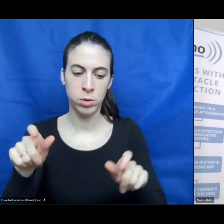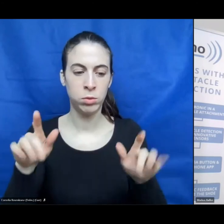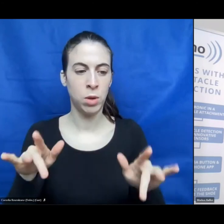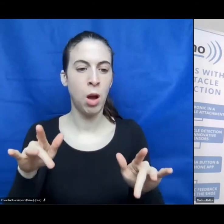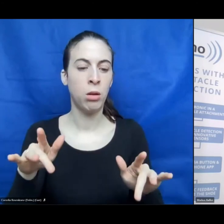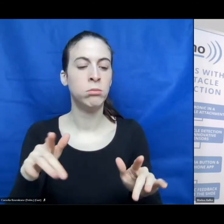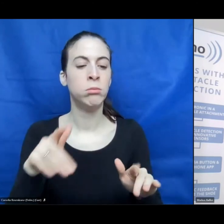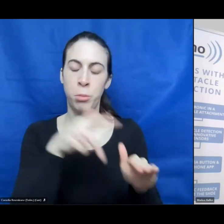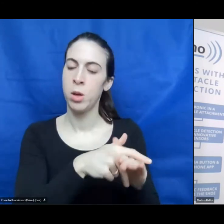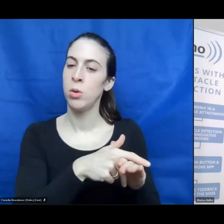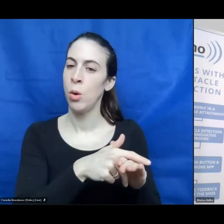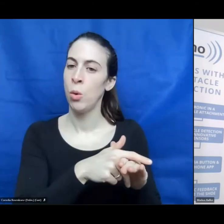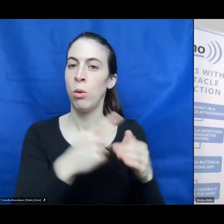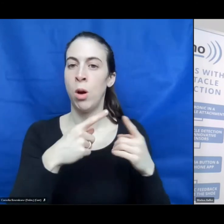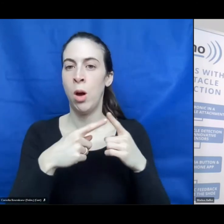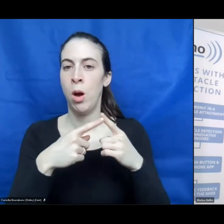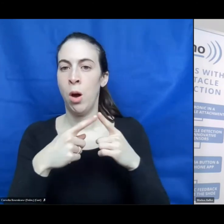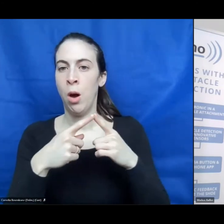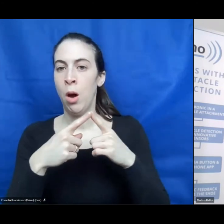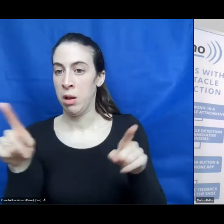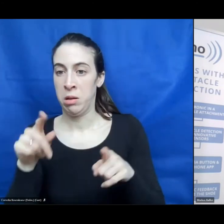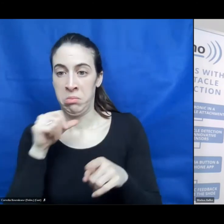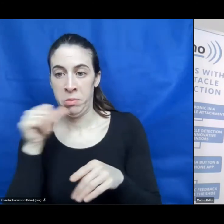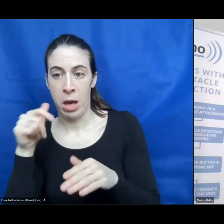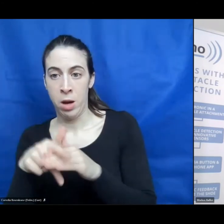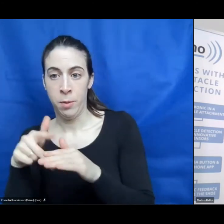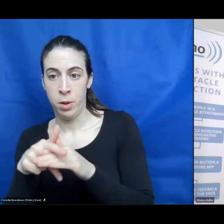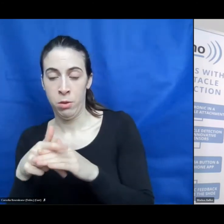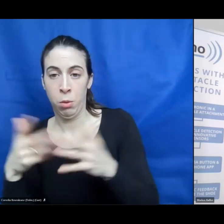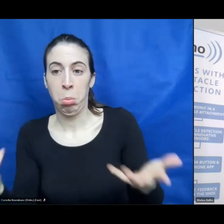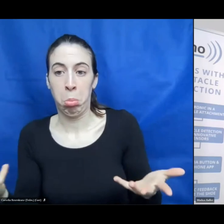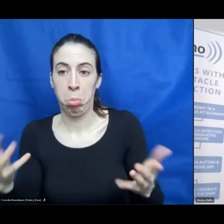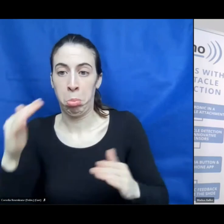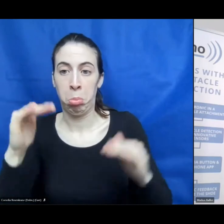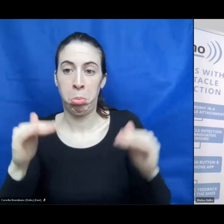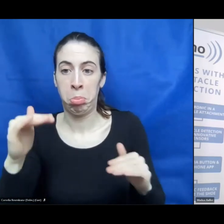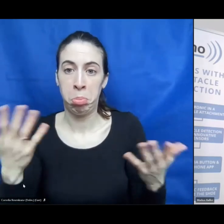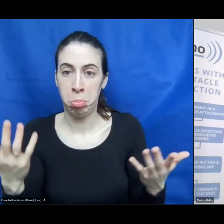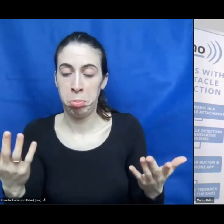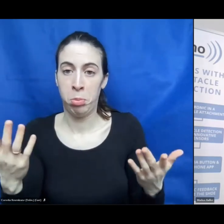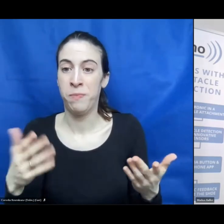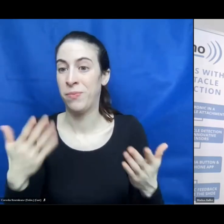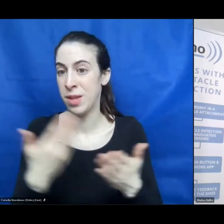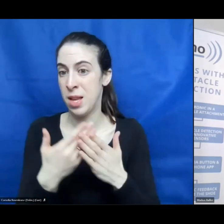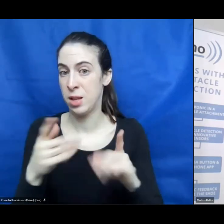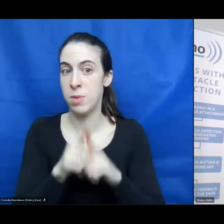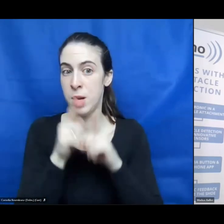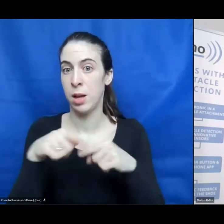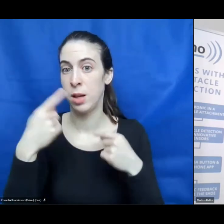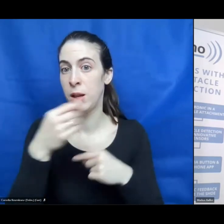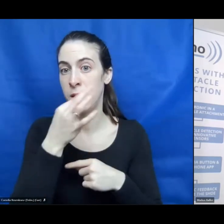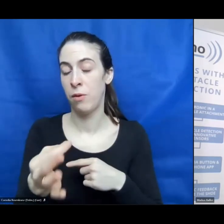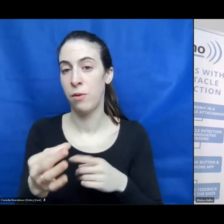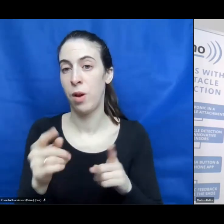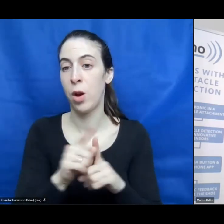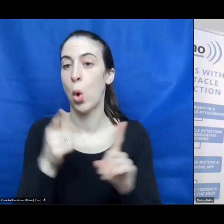disability, others do not have. So, that brings us to the next question about the target